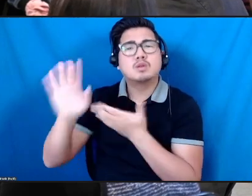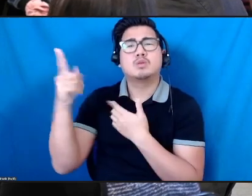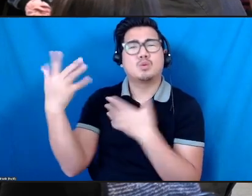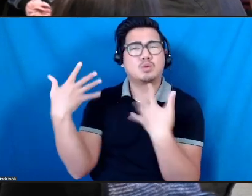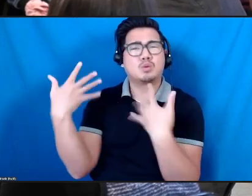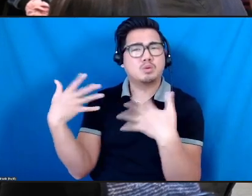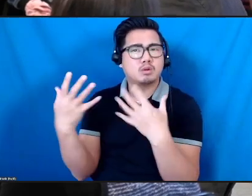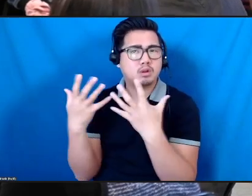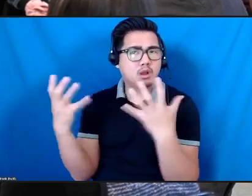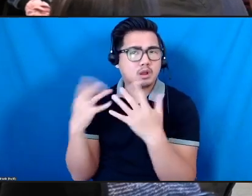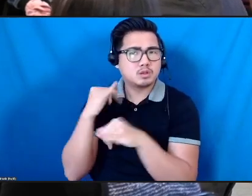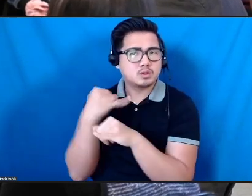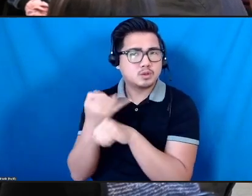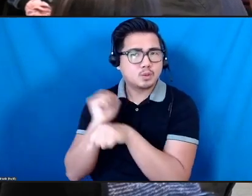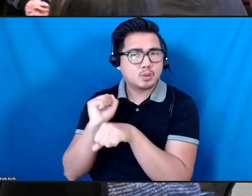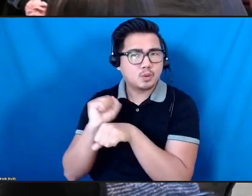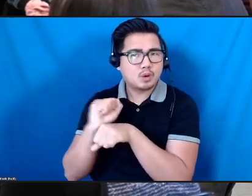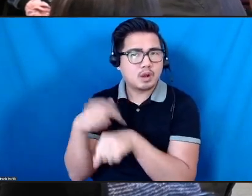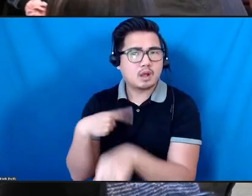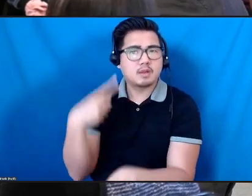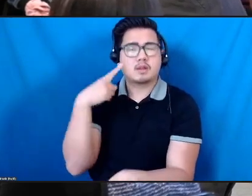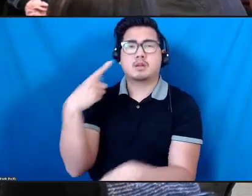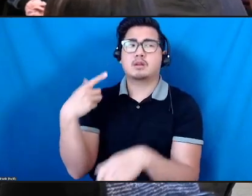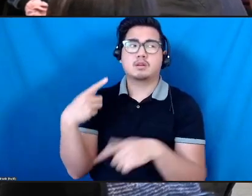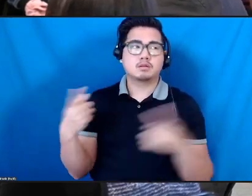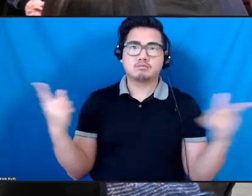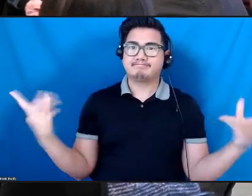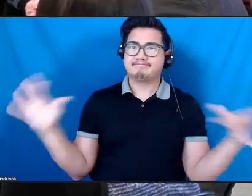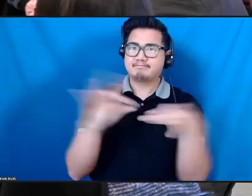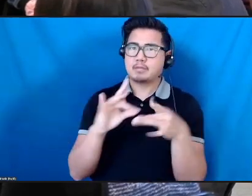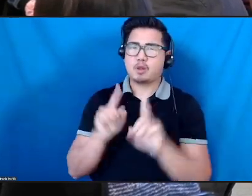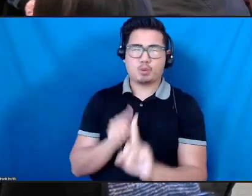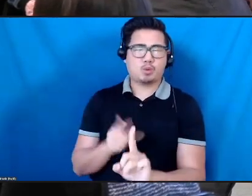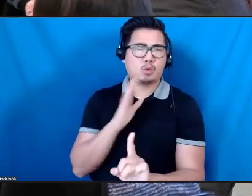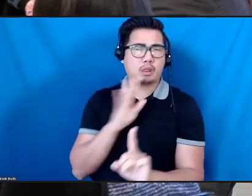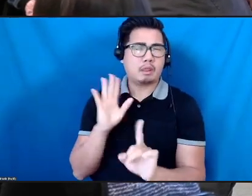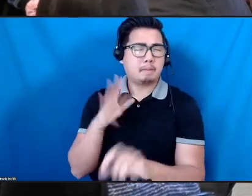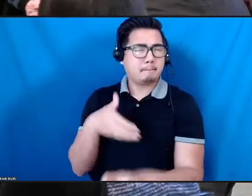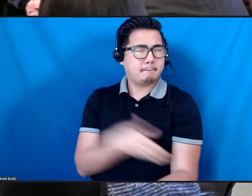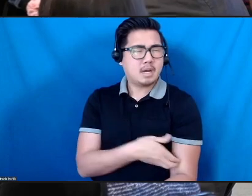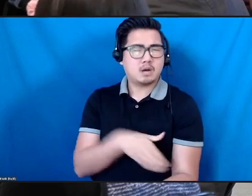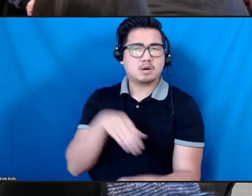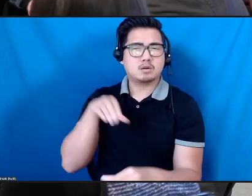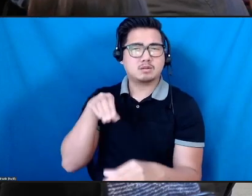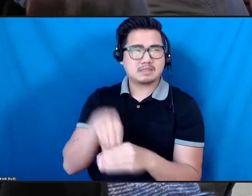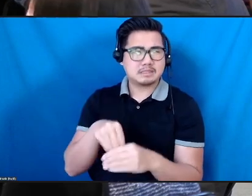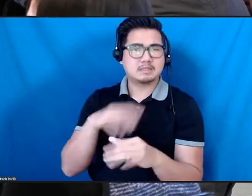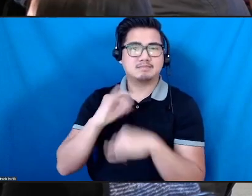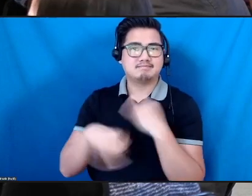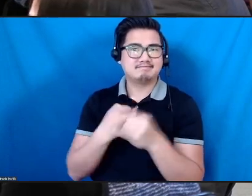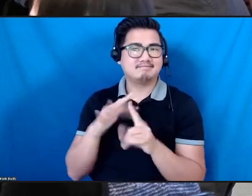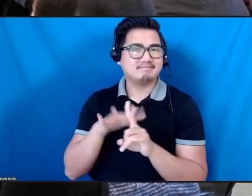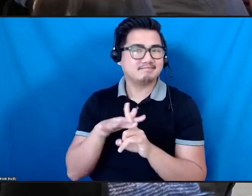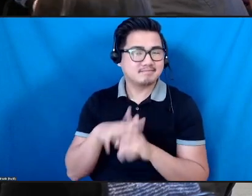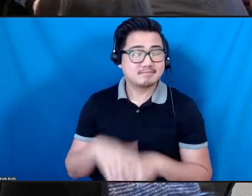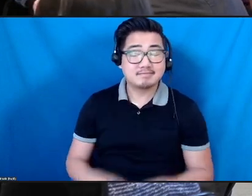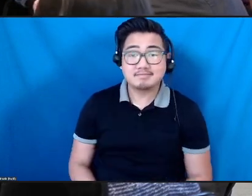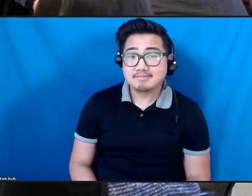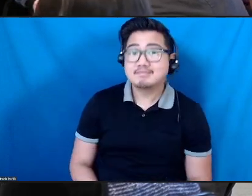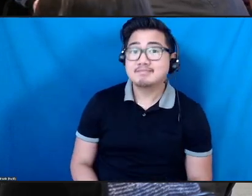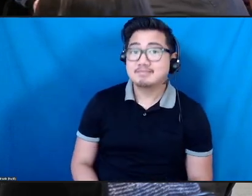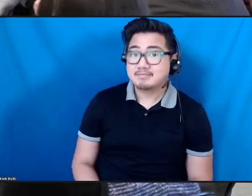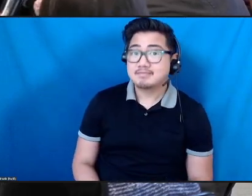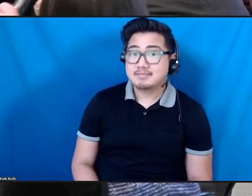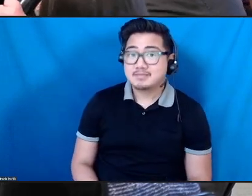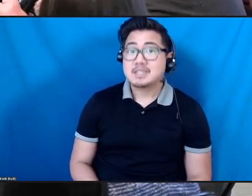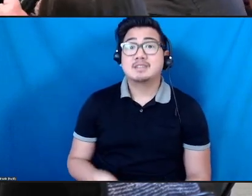that would be very powerful in an international context. Thank you some more. Well, I think your wish is here. We have two additional university